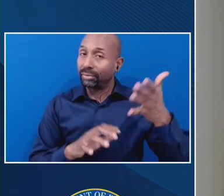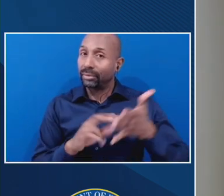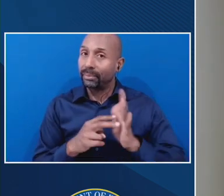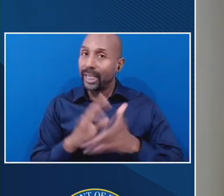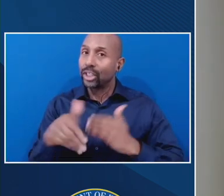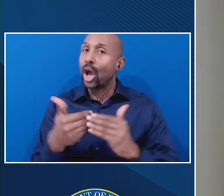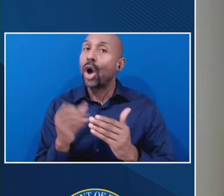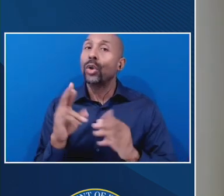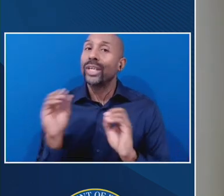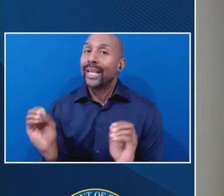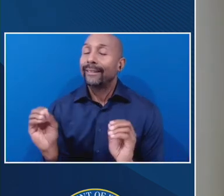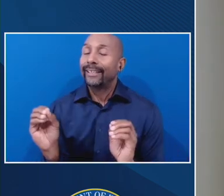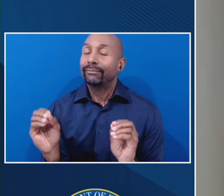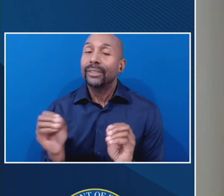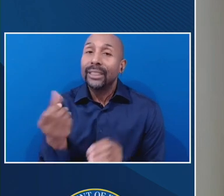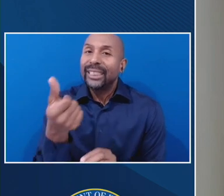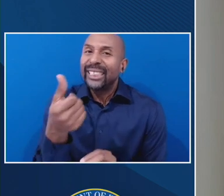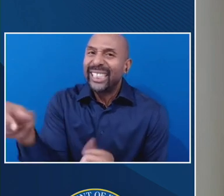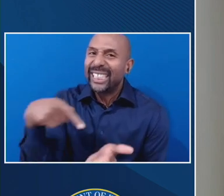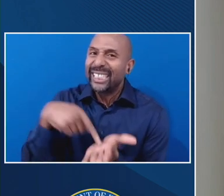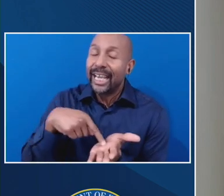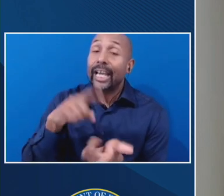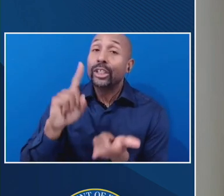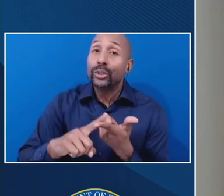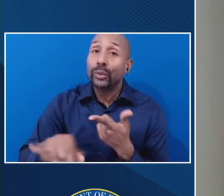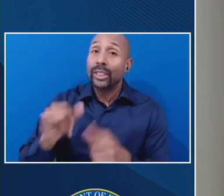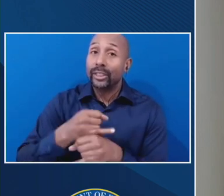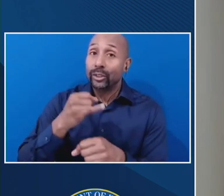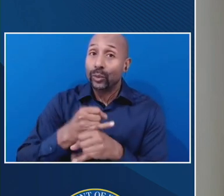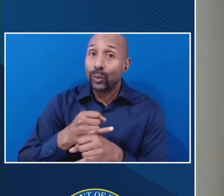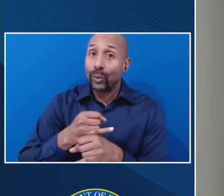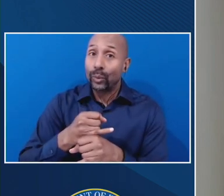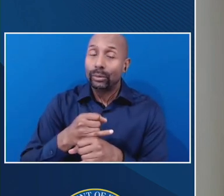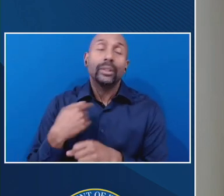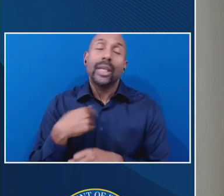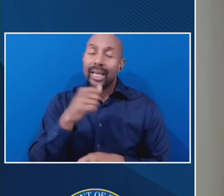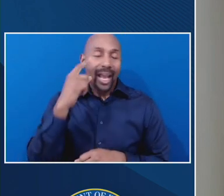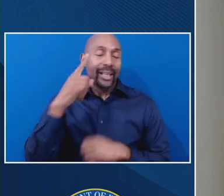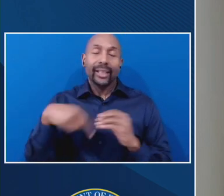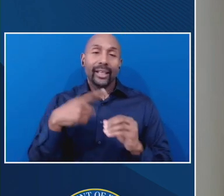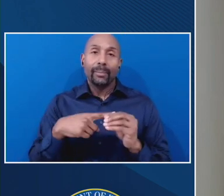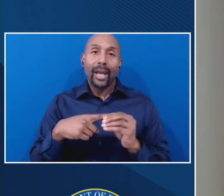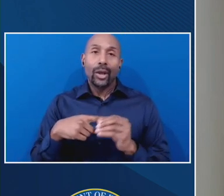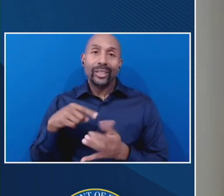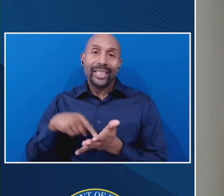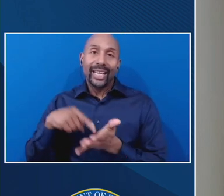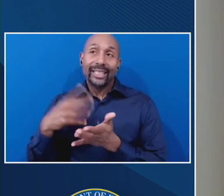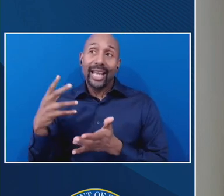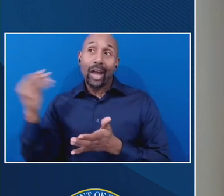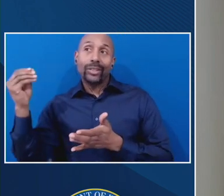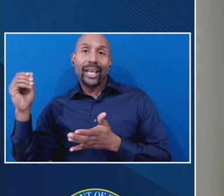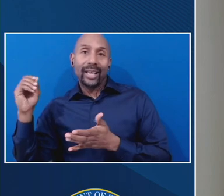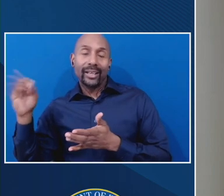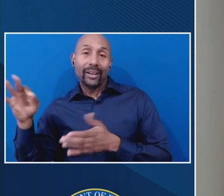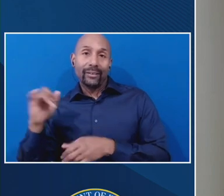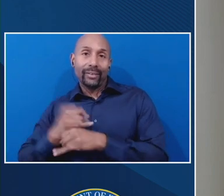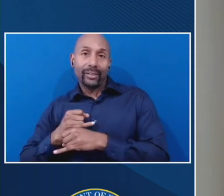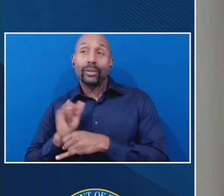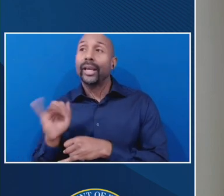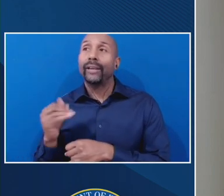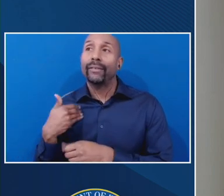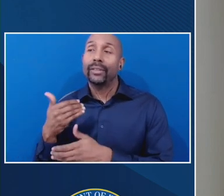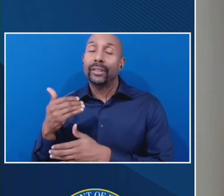uh, and then remember any debt to the institution. So we're not looking at debts that are outside the institution, if they're in some kind of other housing that has an